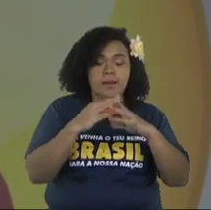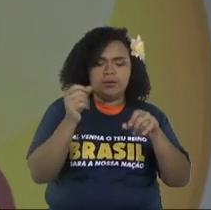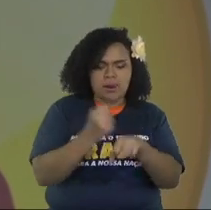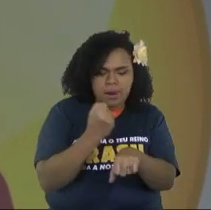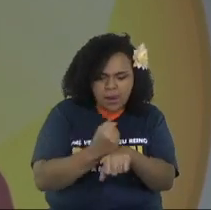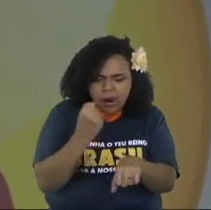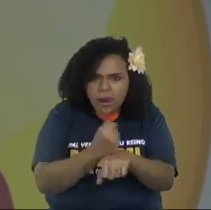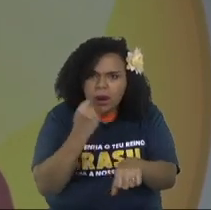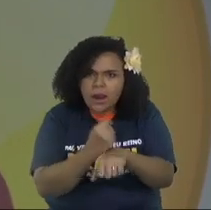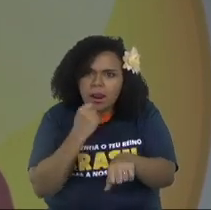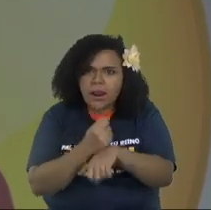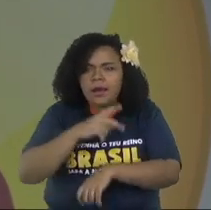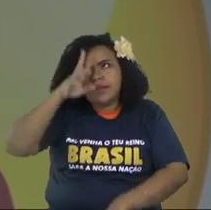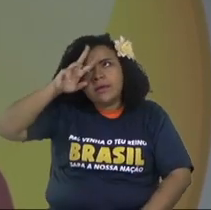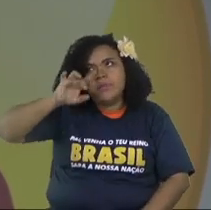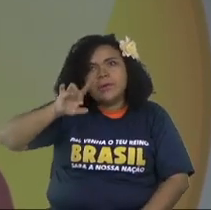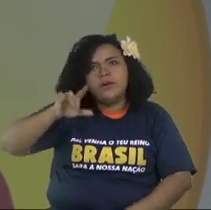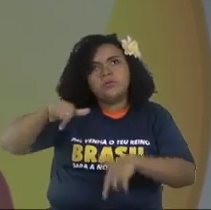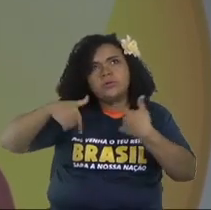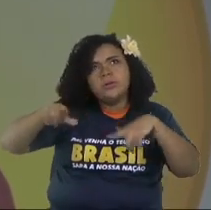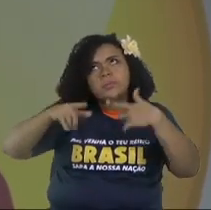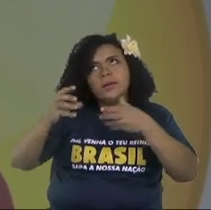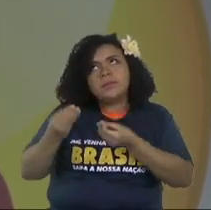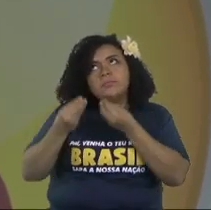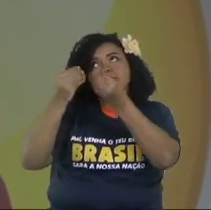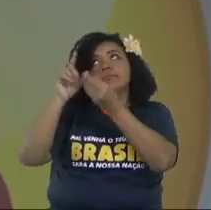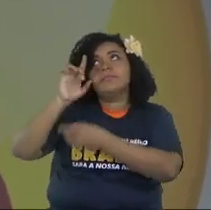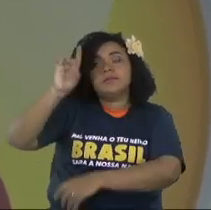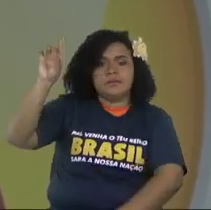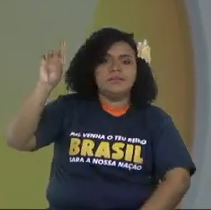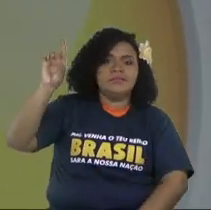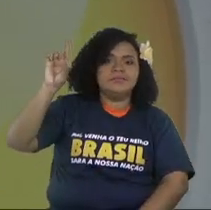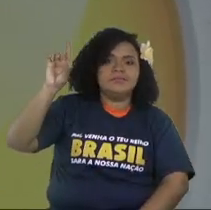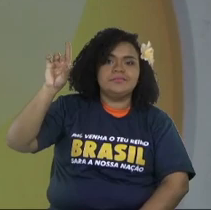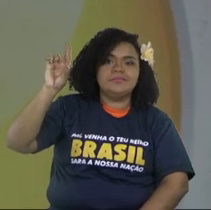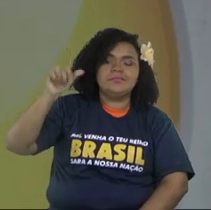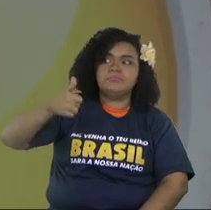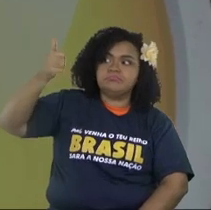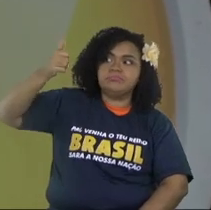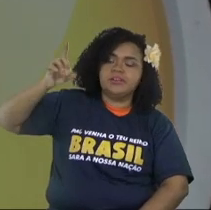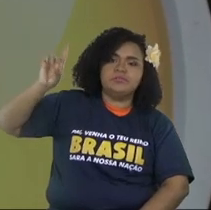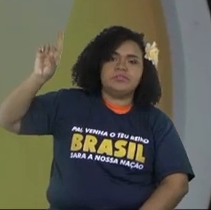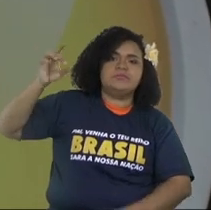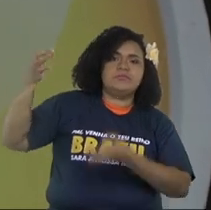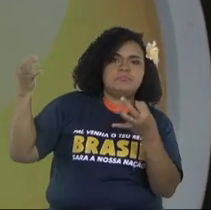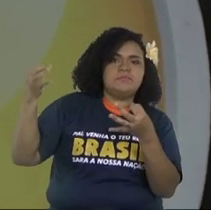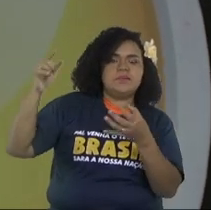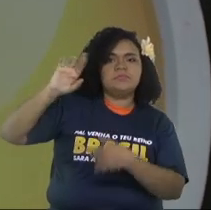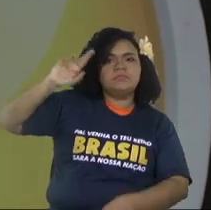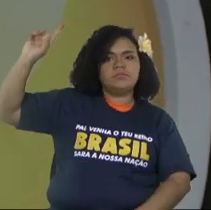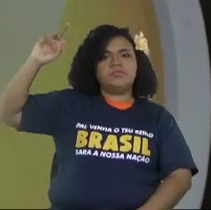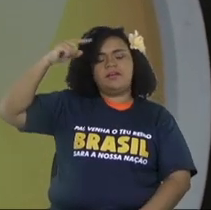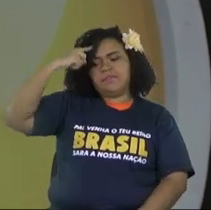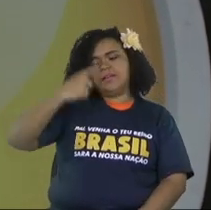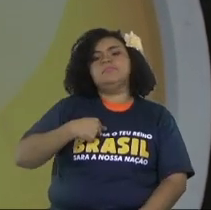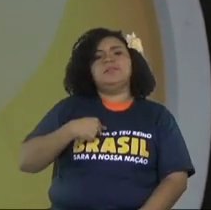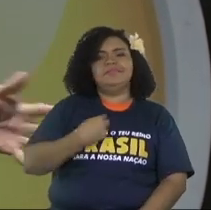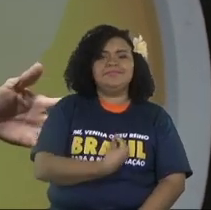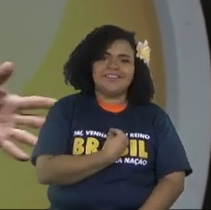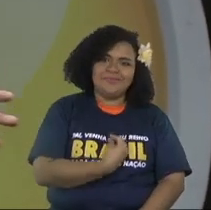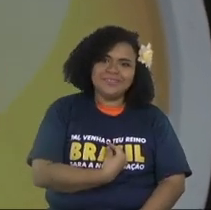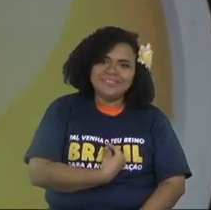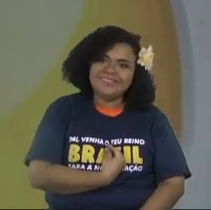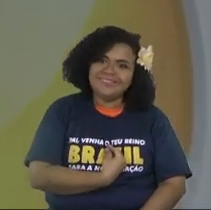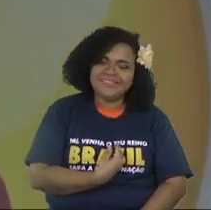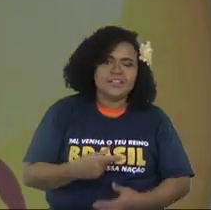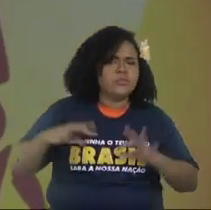ministry. Do your ministry as was the ministry of Jesus, Jesus' ministry. He's the